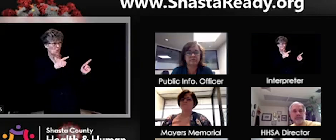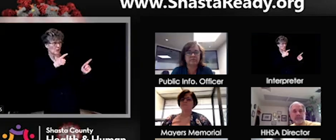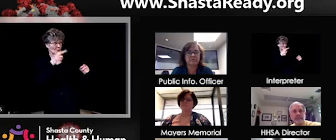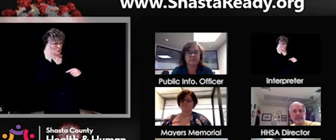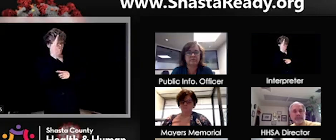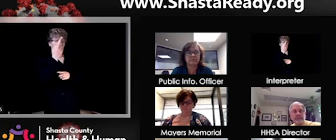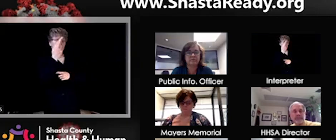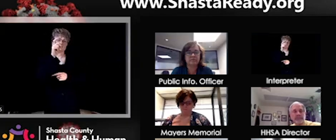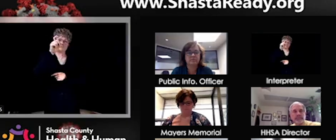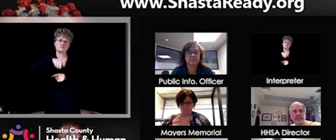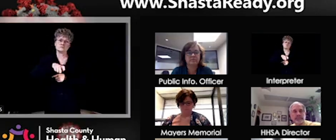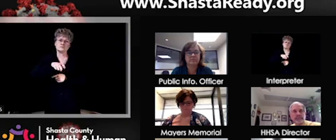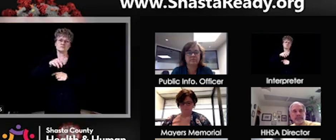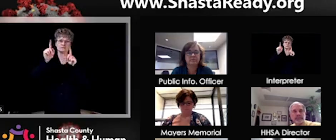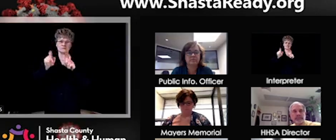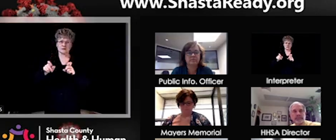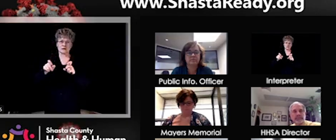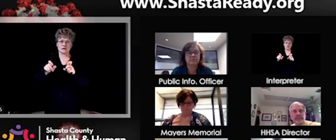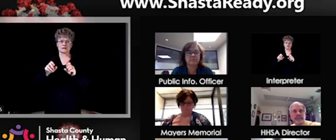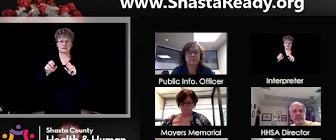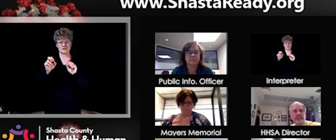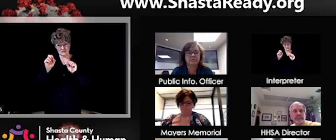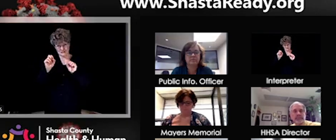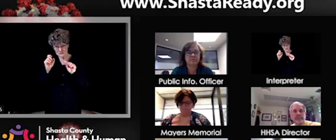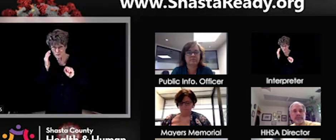College Station or do you have access to that data?